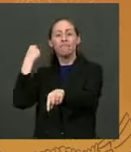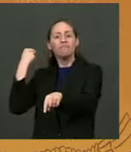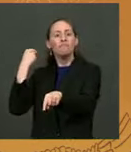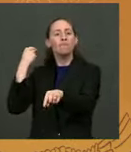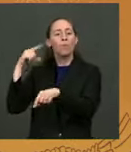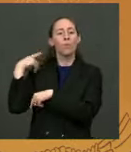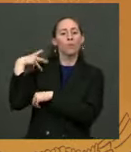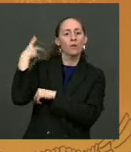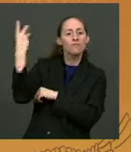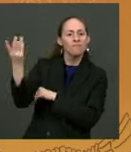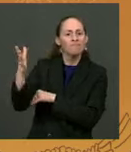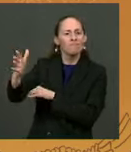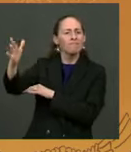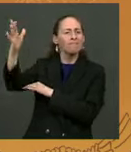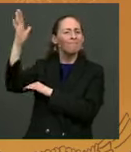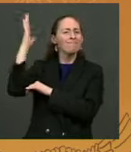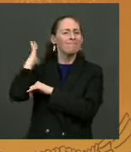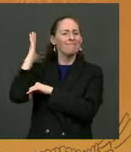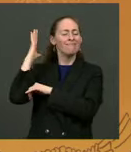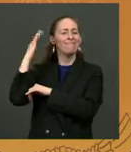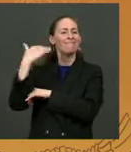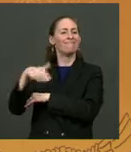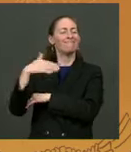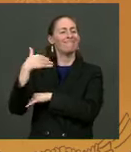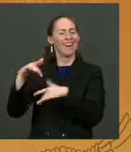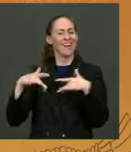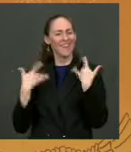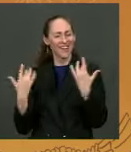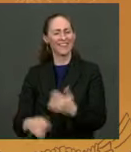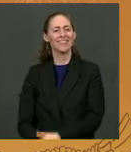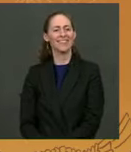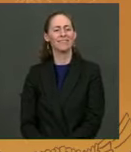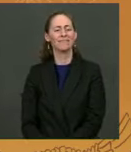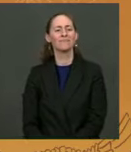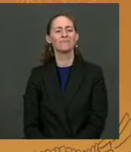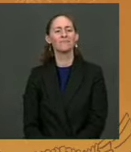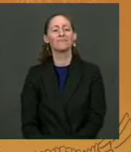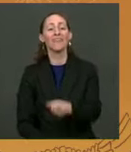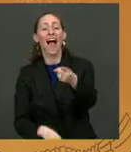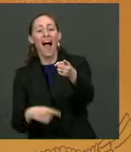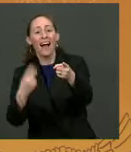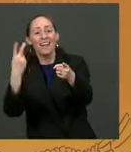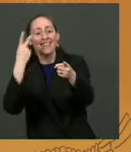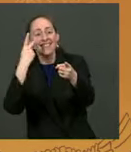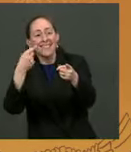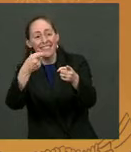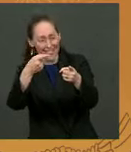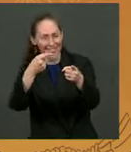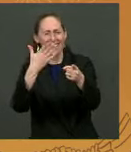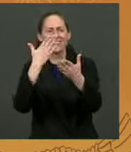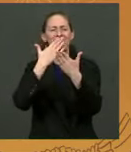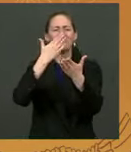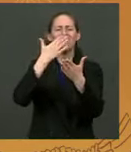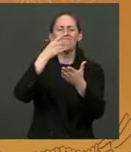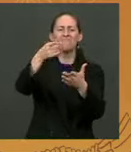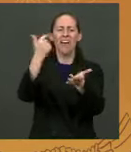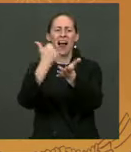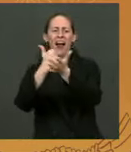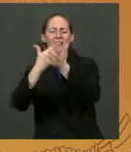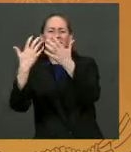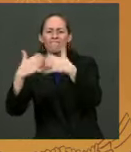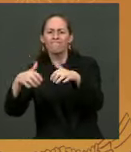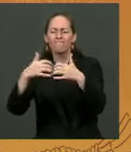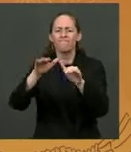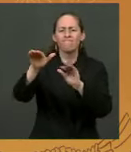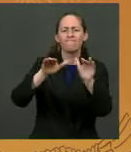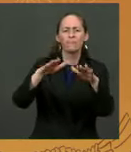Krista, who volunteers to get kids vaccinated back home in Jasper. Thank you very much for doing that. And your incredible children,